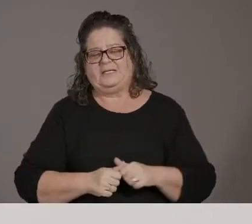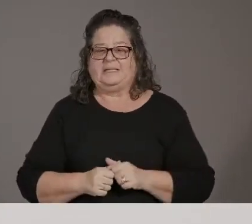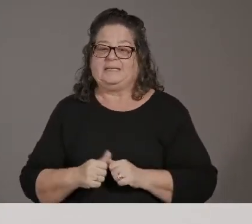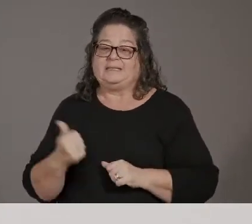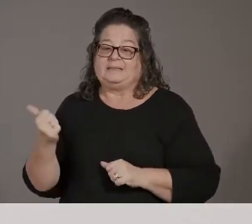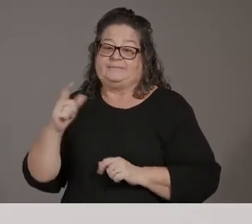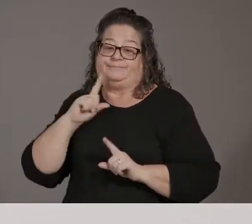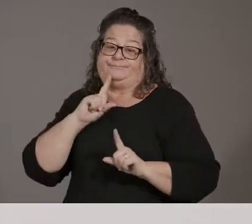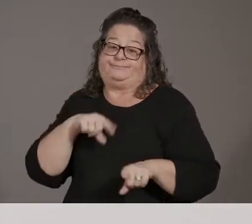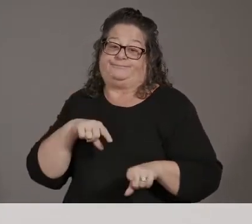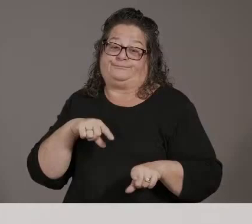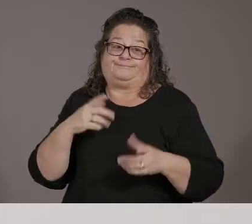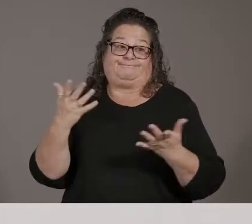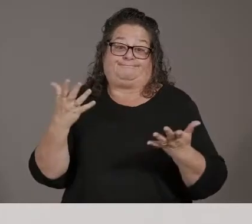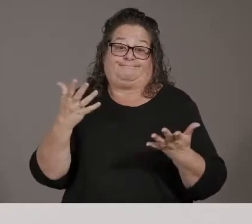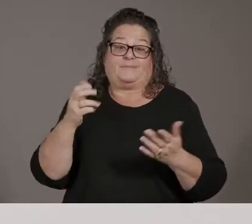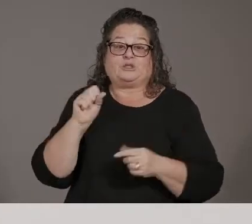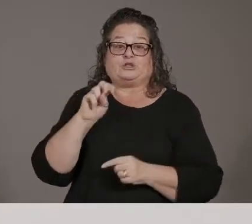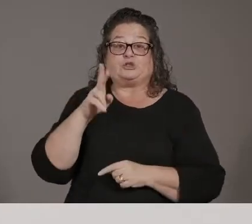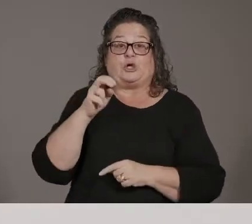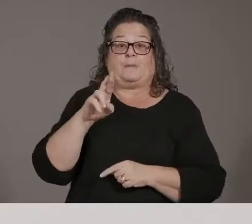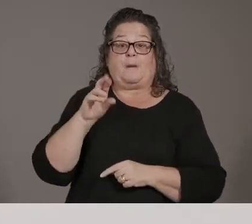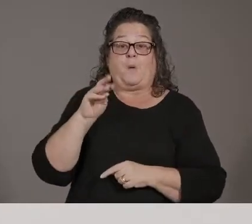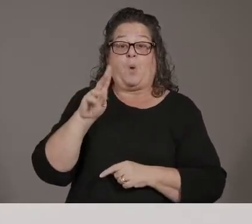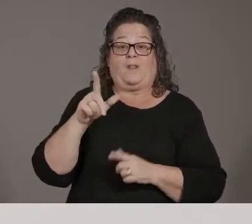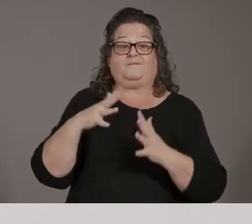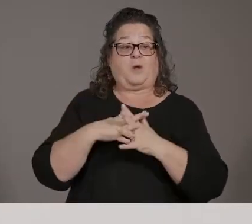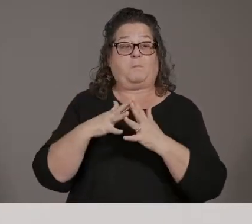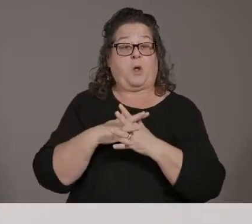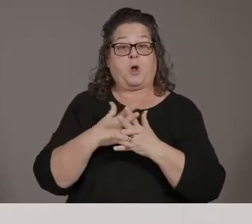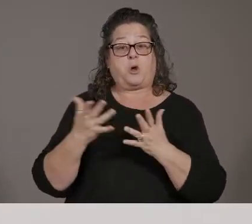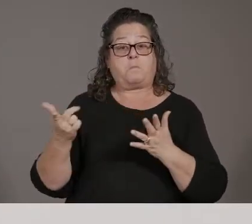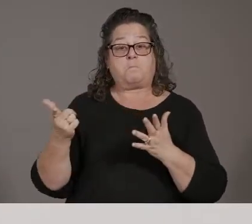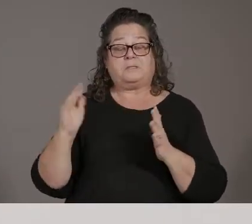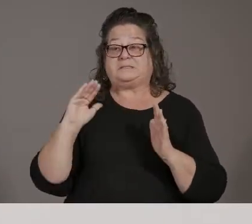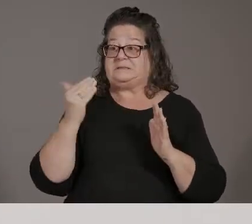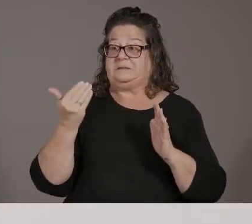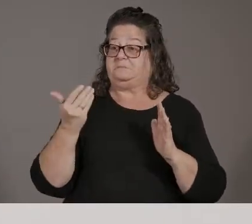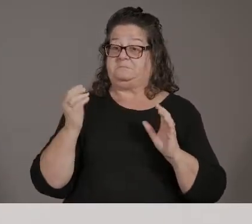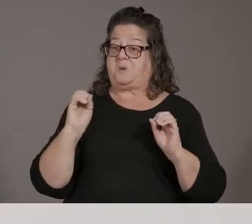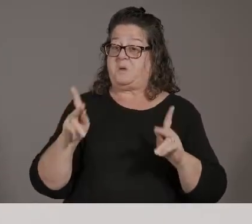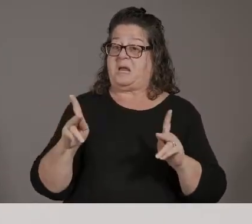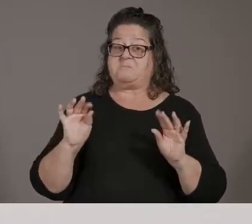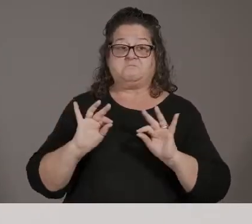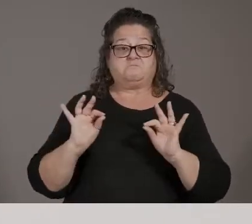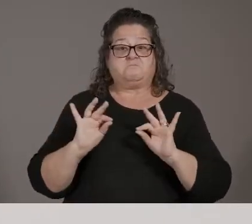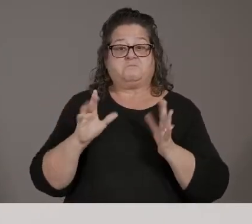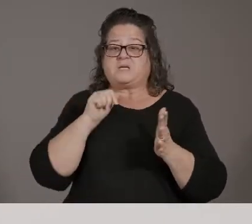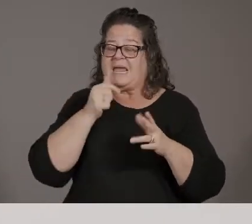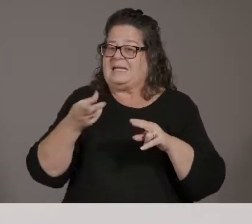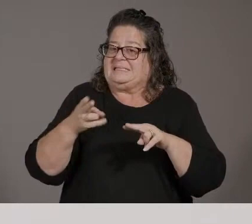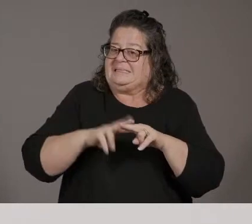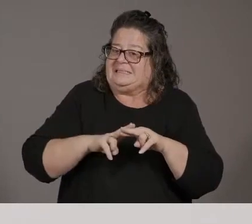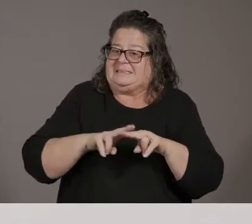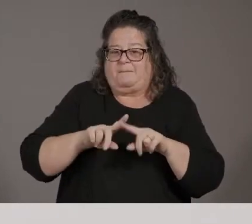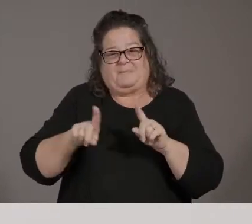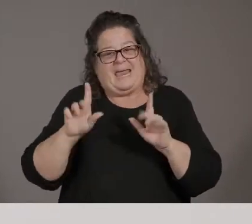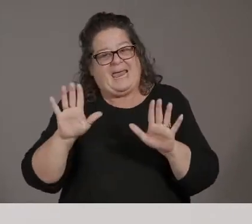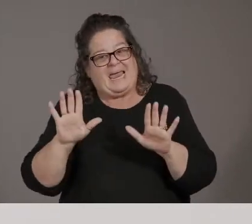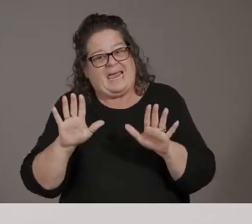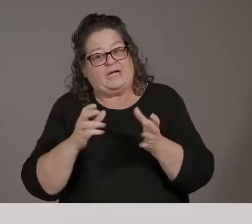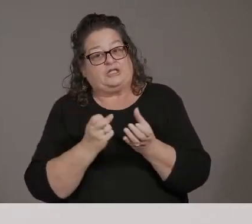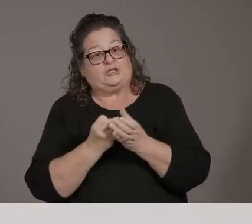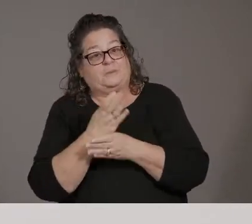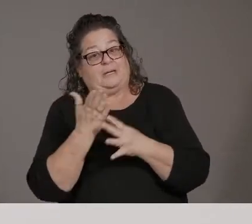could have been, uh, caused a, a spike. We're still continuing to monitor. But, um, you know, yeah, when people,